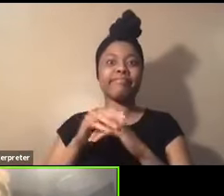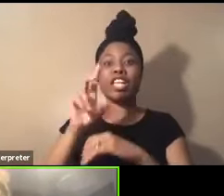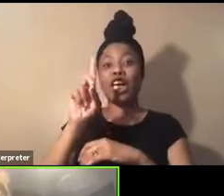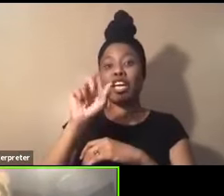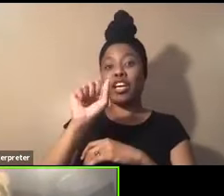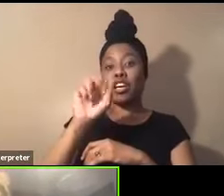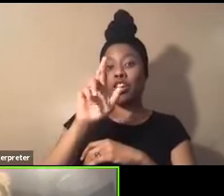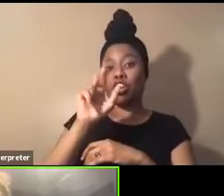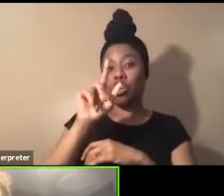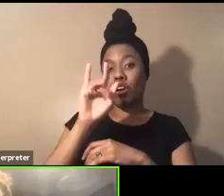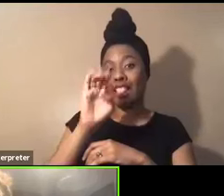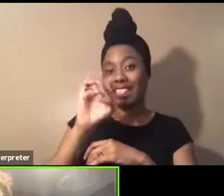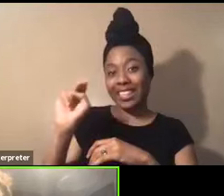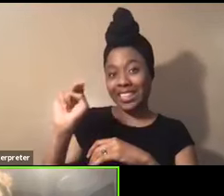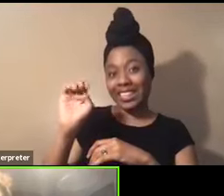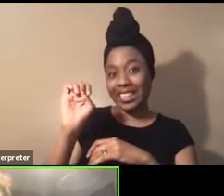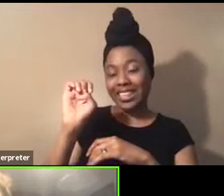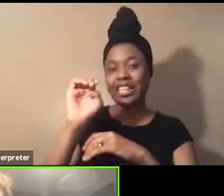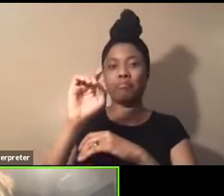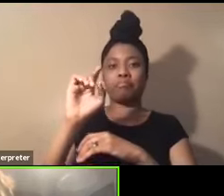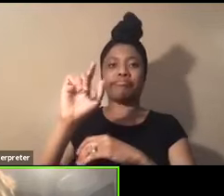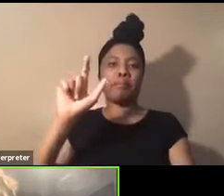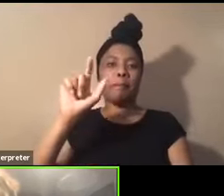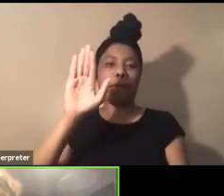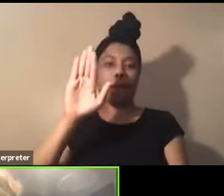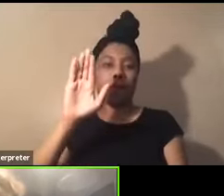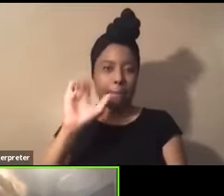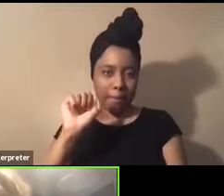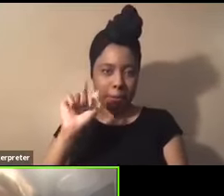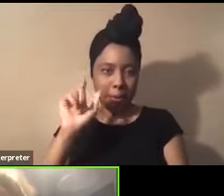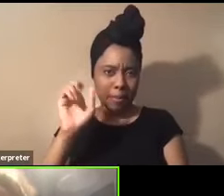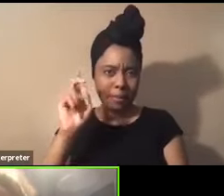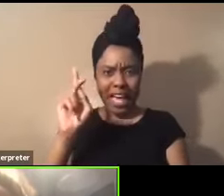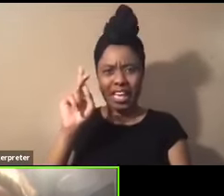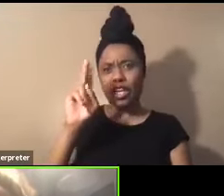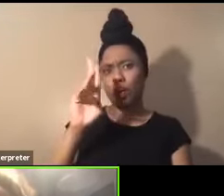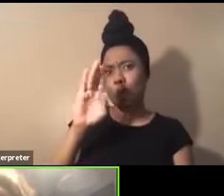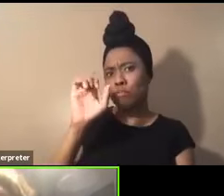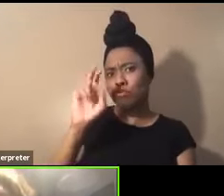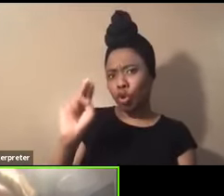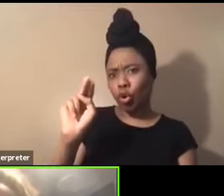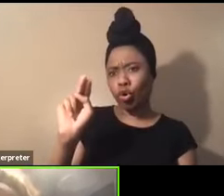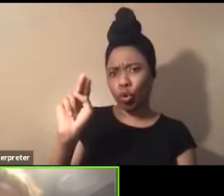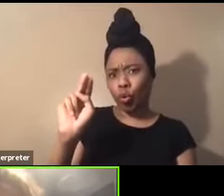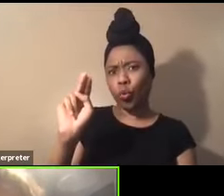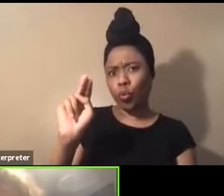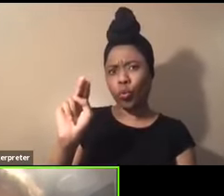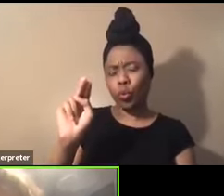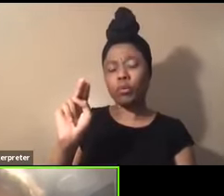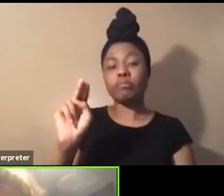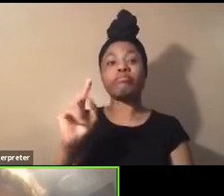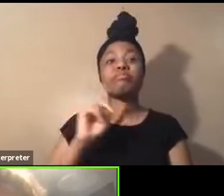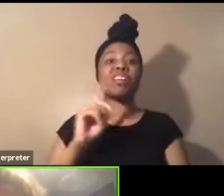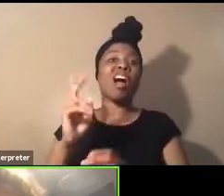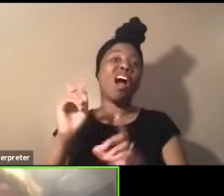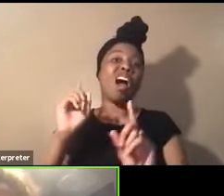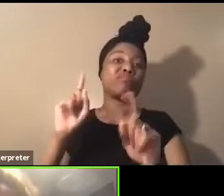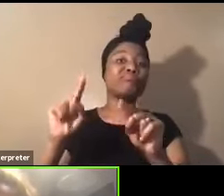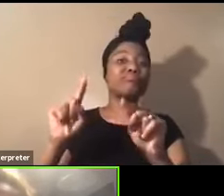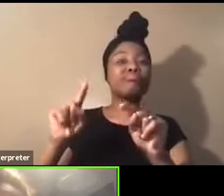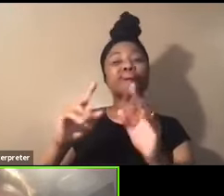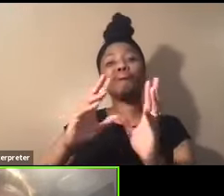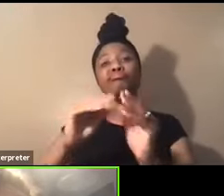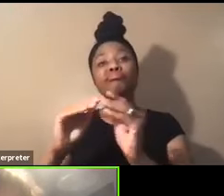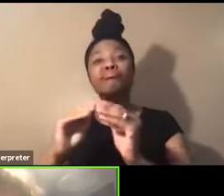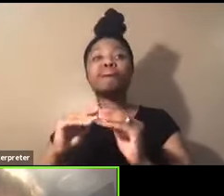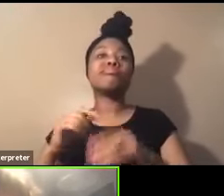Blackburn. And, um, you know, um, I would go to these conferences and